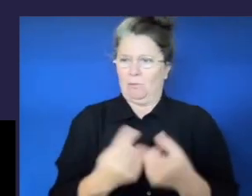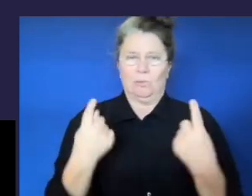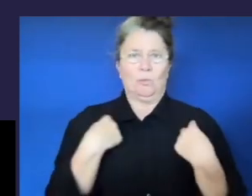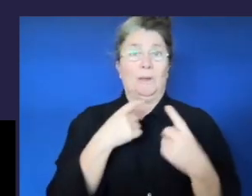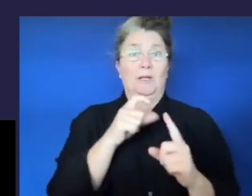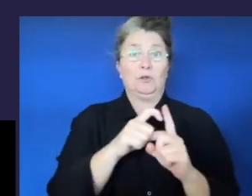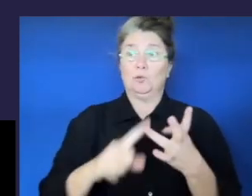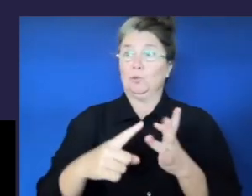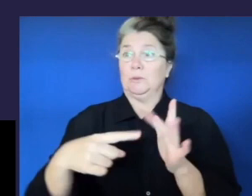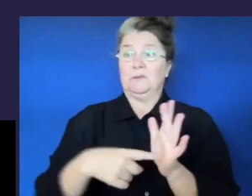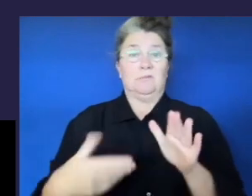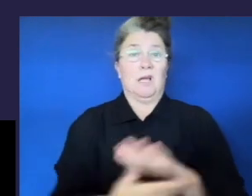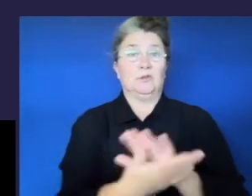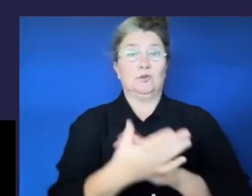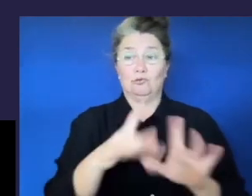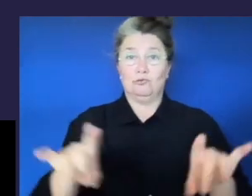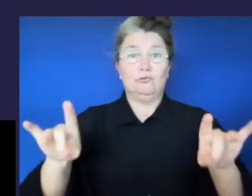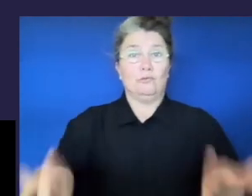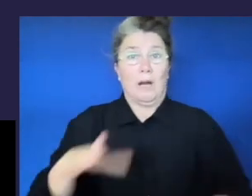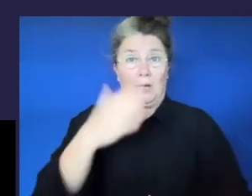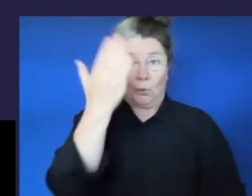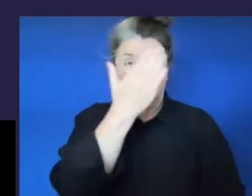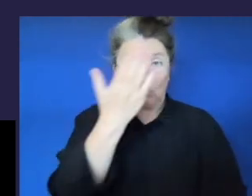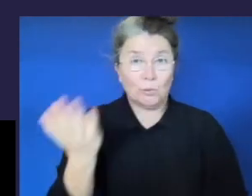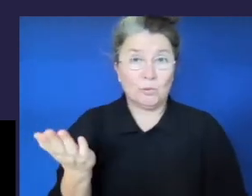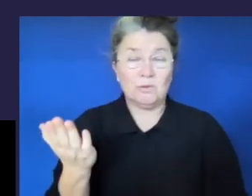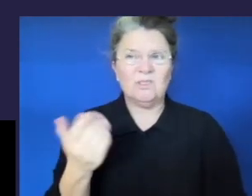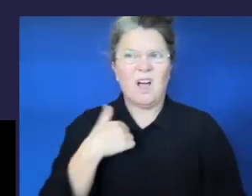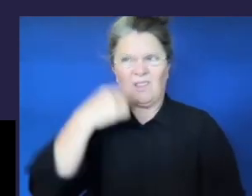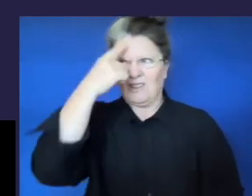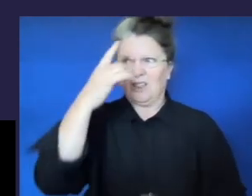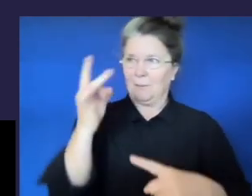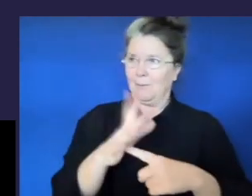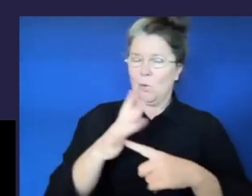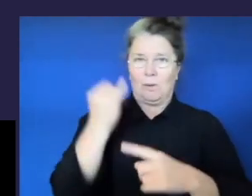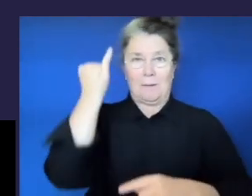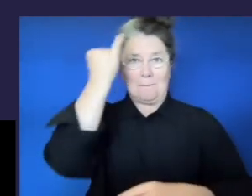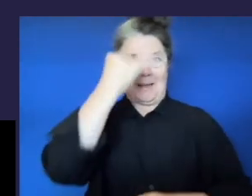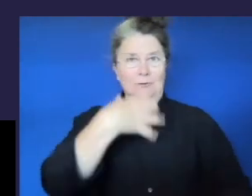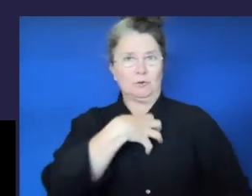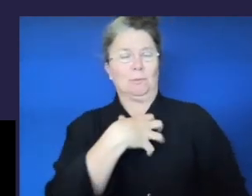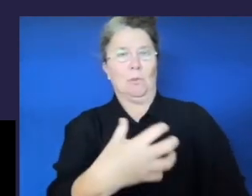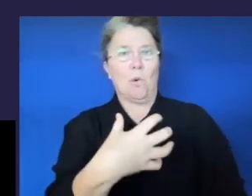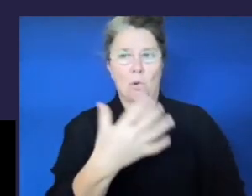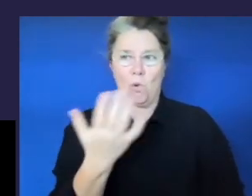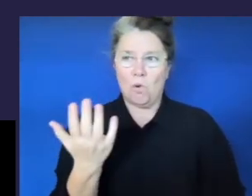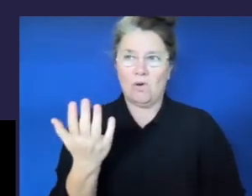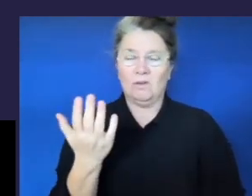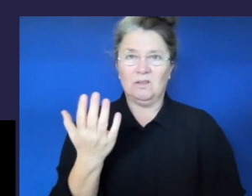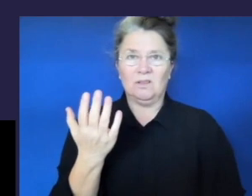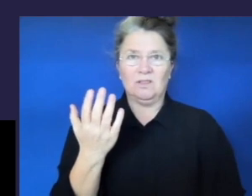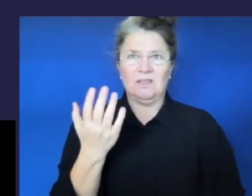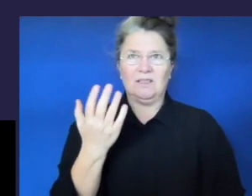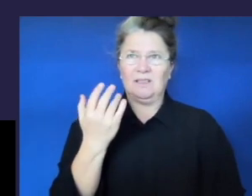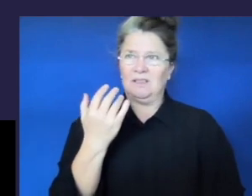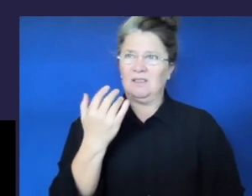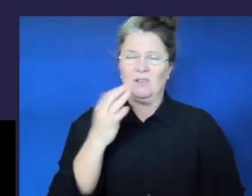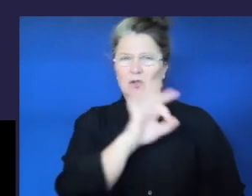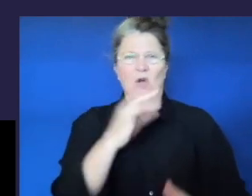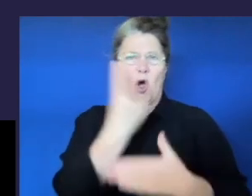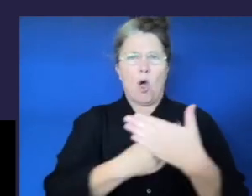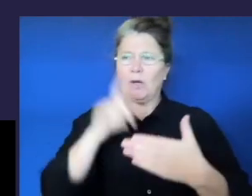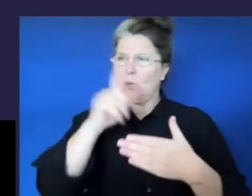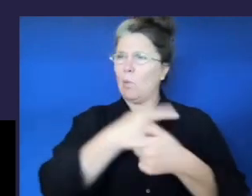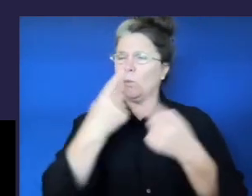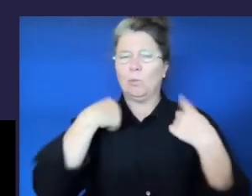important that we are able to imagine more or imagine beyond our own realm of context and what we are familiar with. When we engage